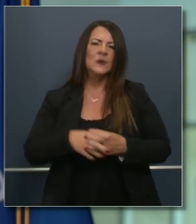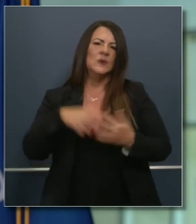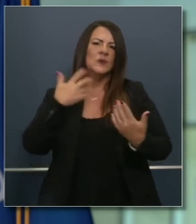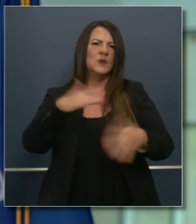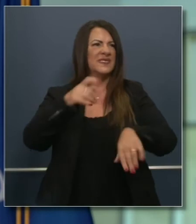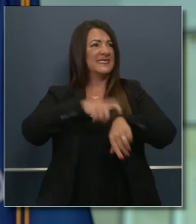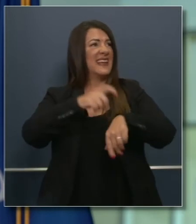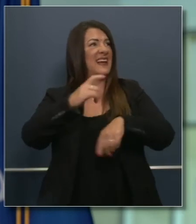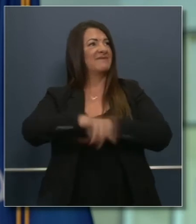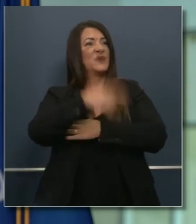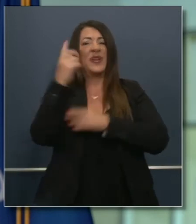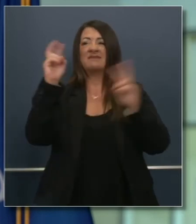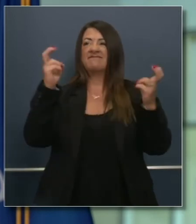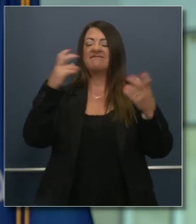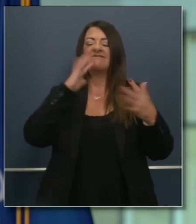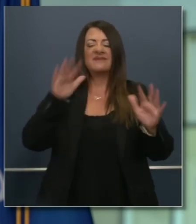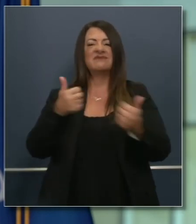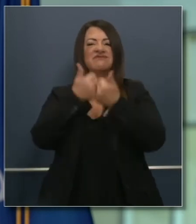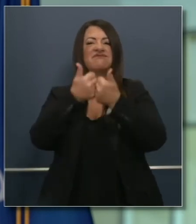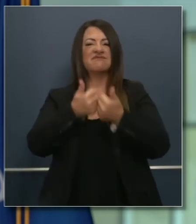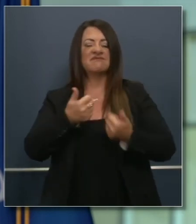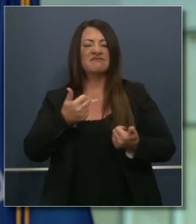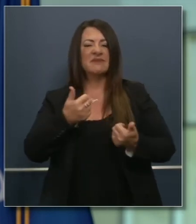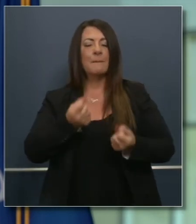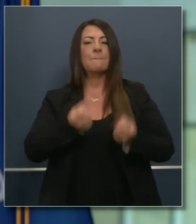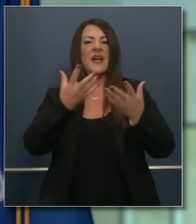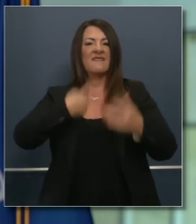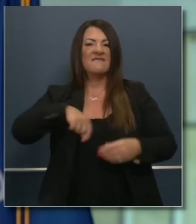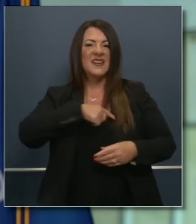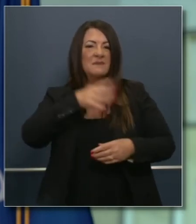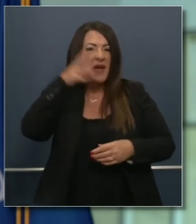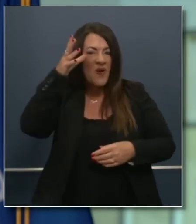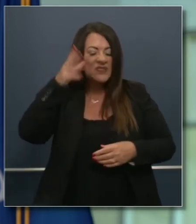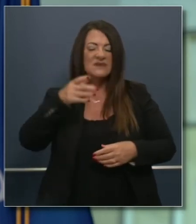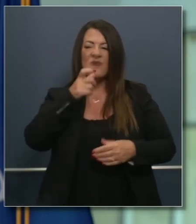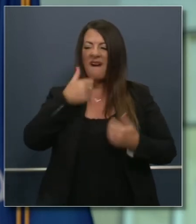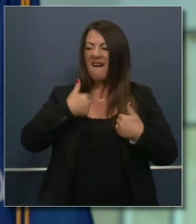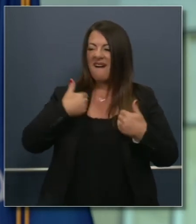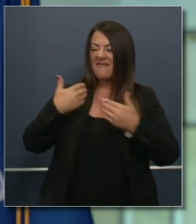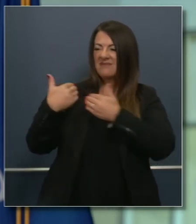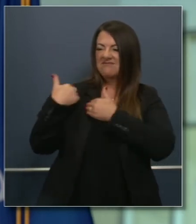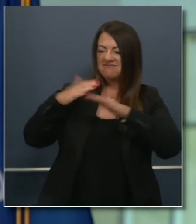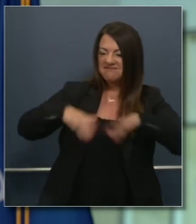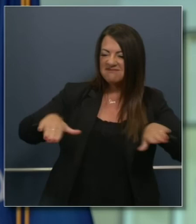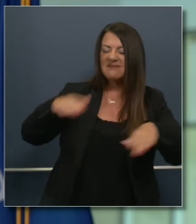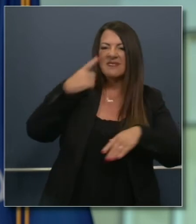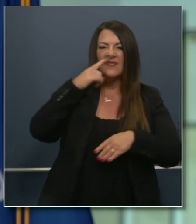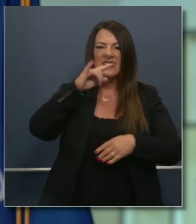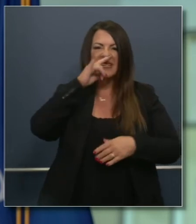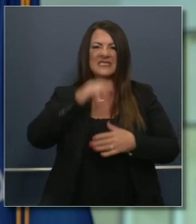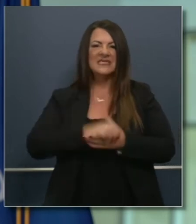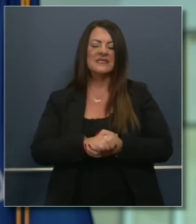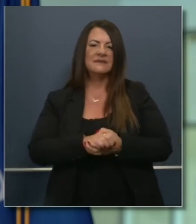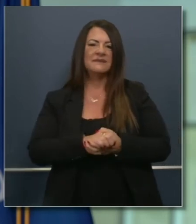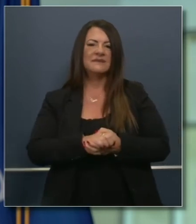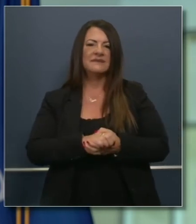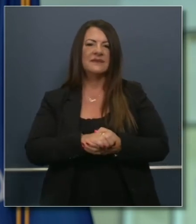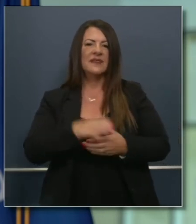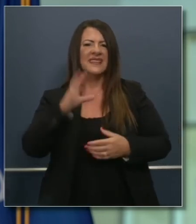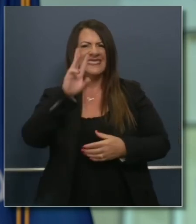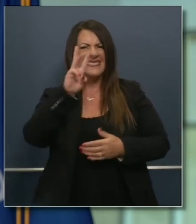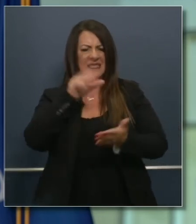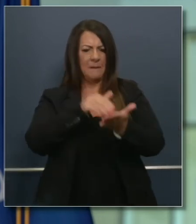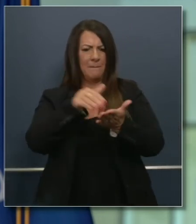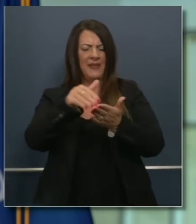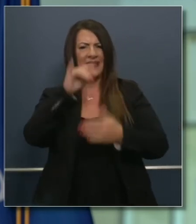moment for all of us particularly parents and particularly those that are responsible for over six million of our kids